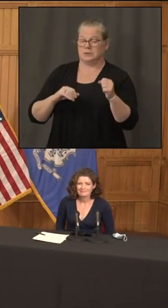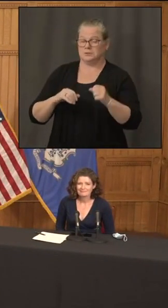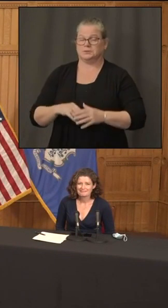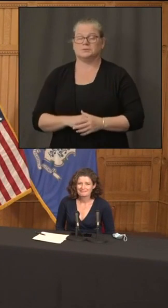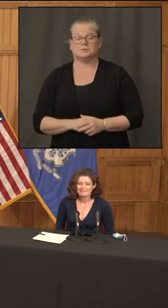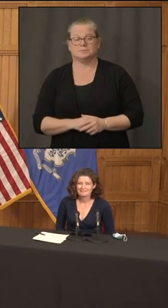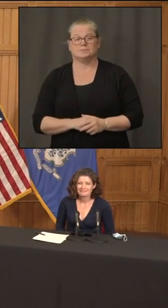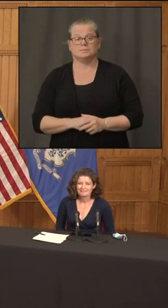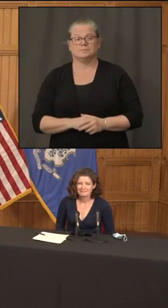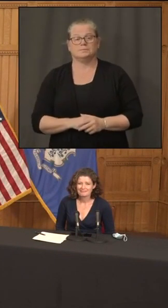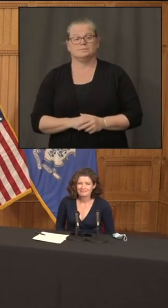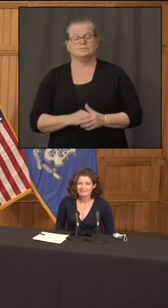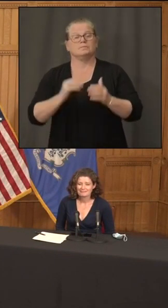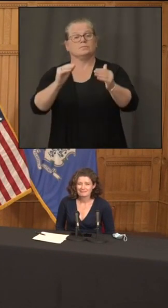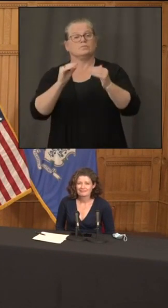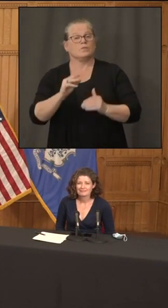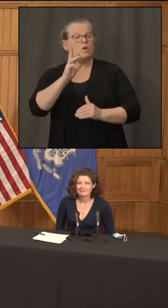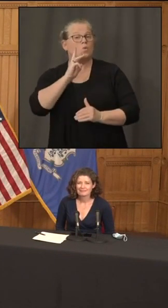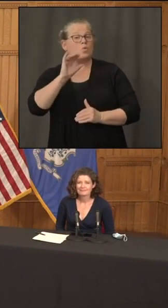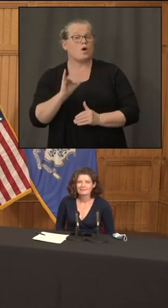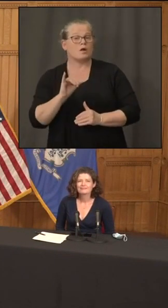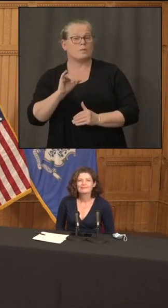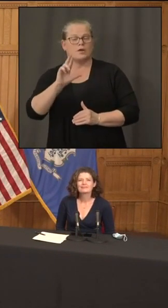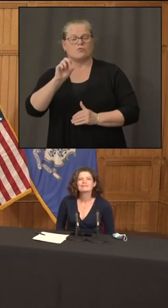the waterbury republican american